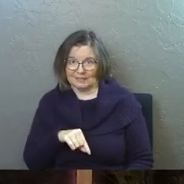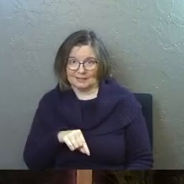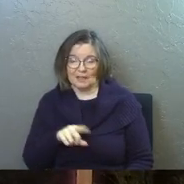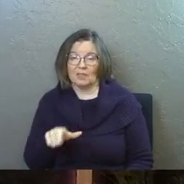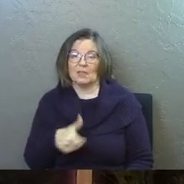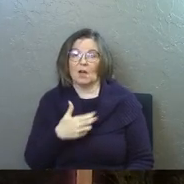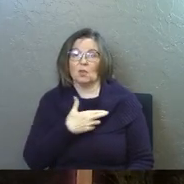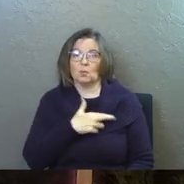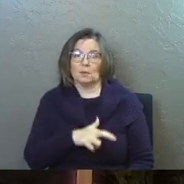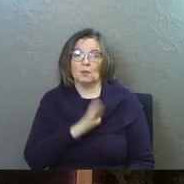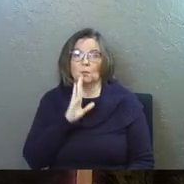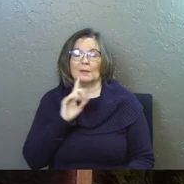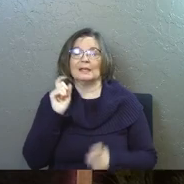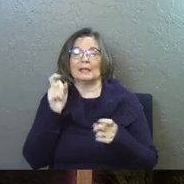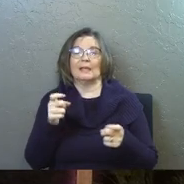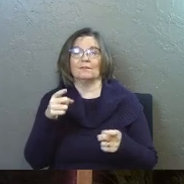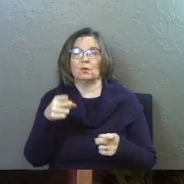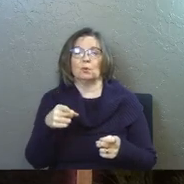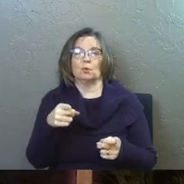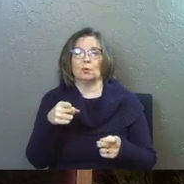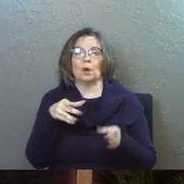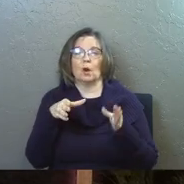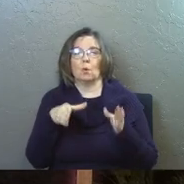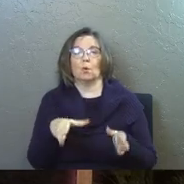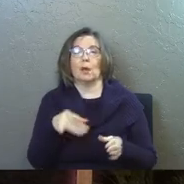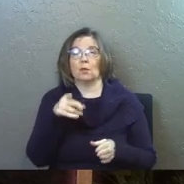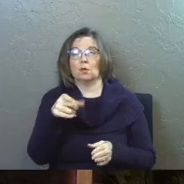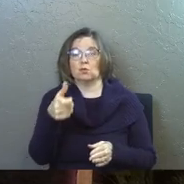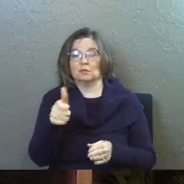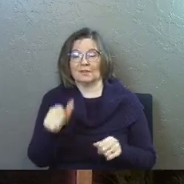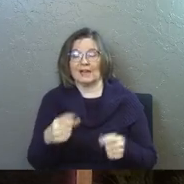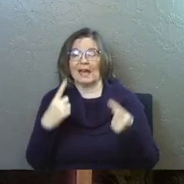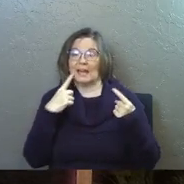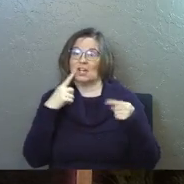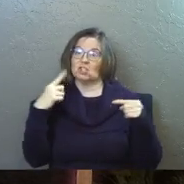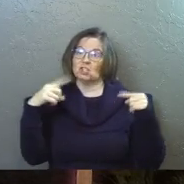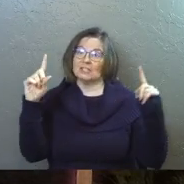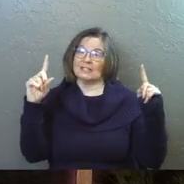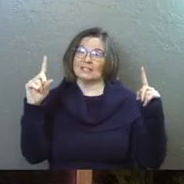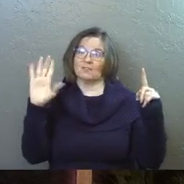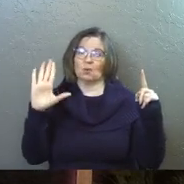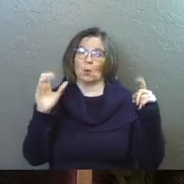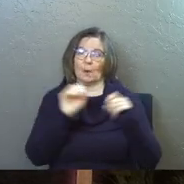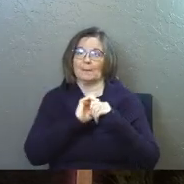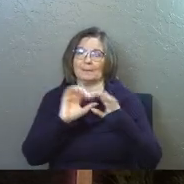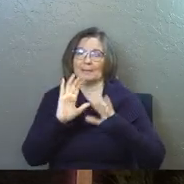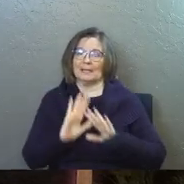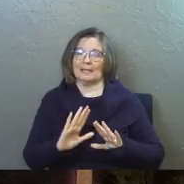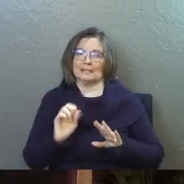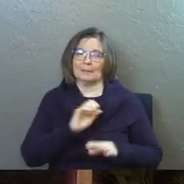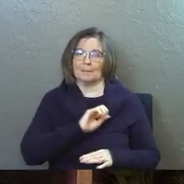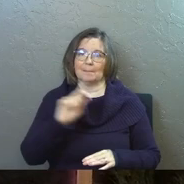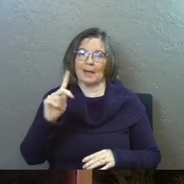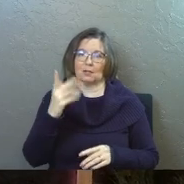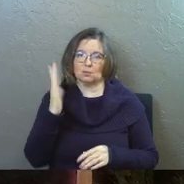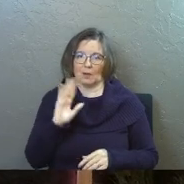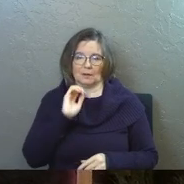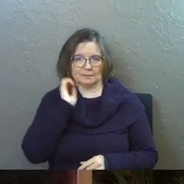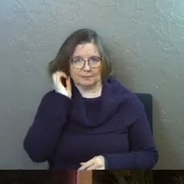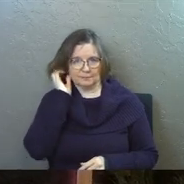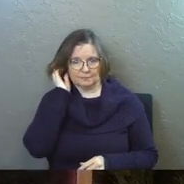The other religions will give you a way that you can achieve your peace back to God.